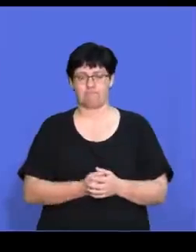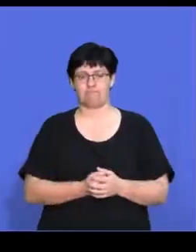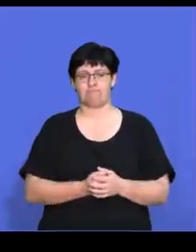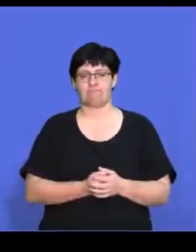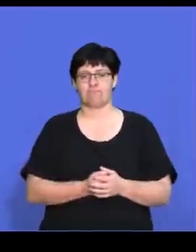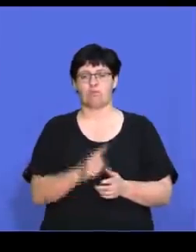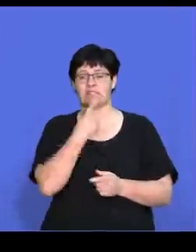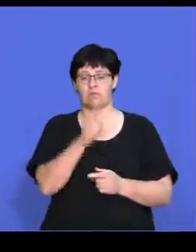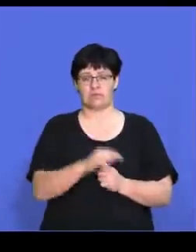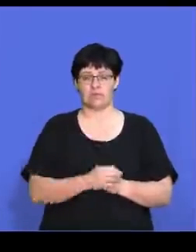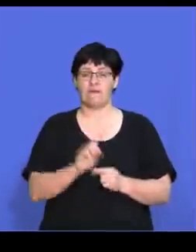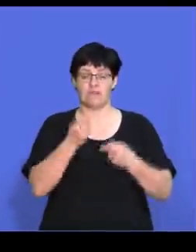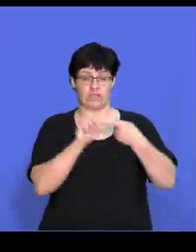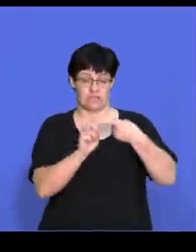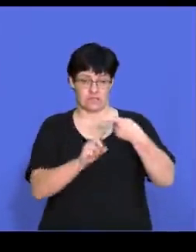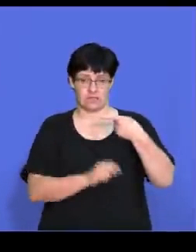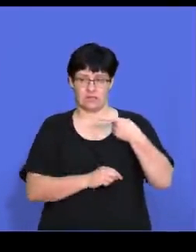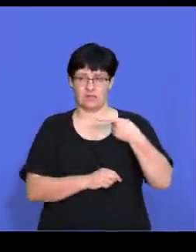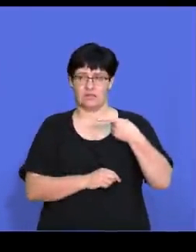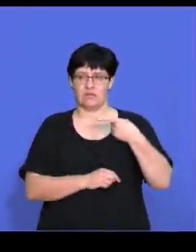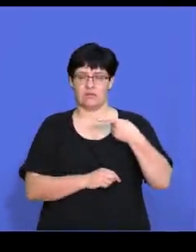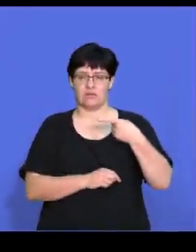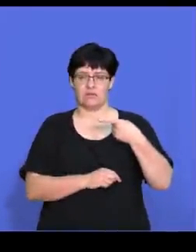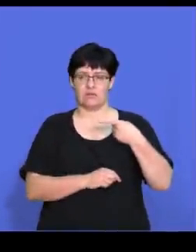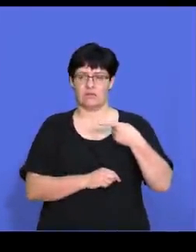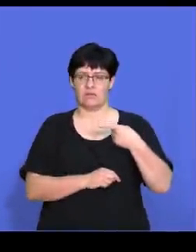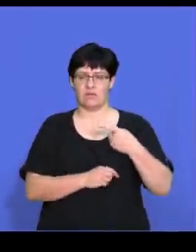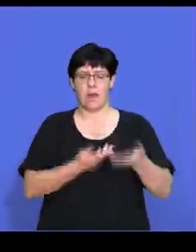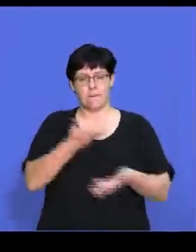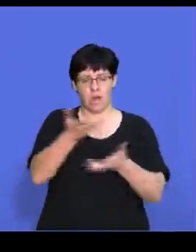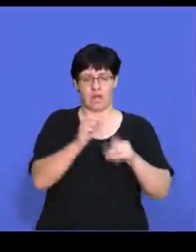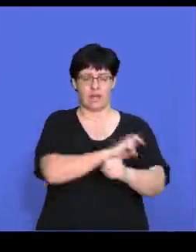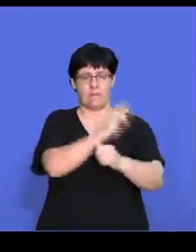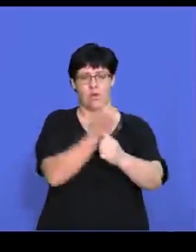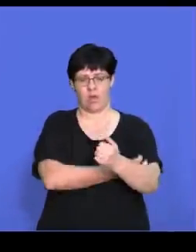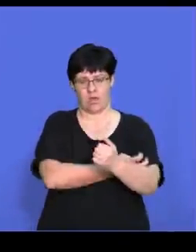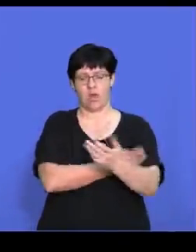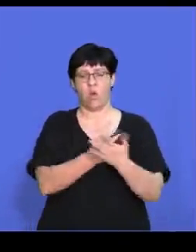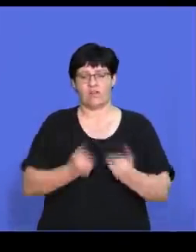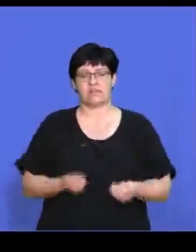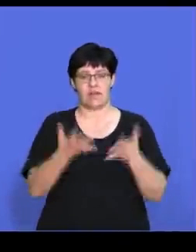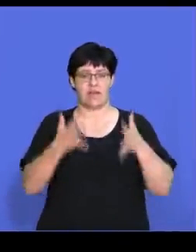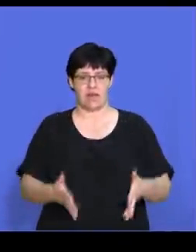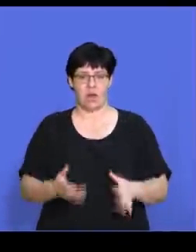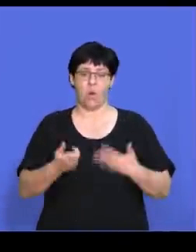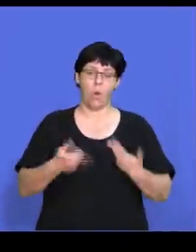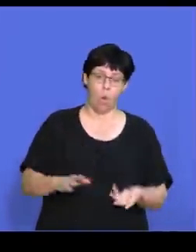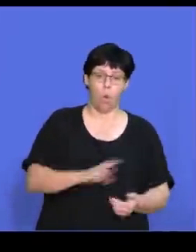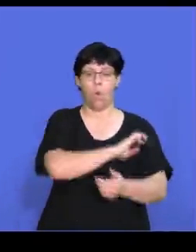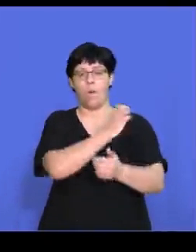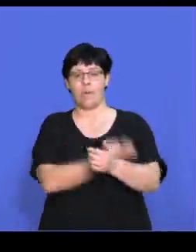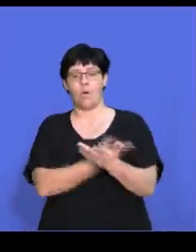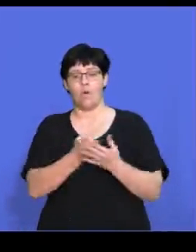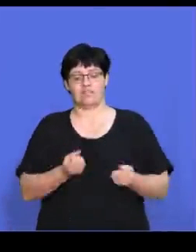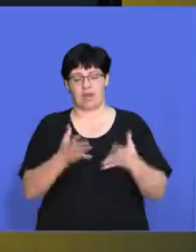first thing we're going to talk about is the bargaining power of suppliers or the power of our suppliers. So how much